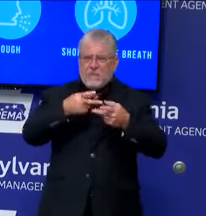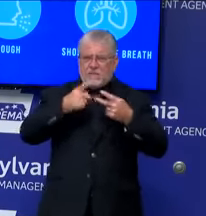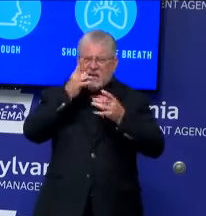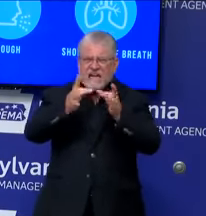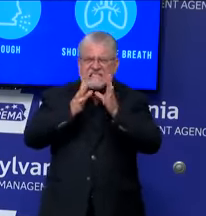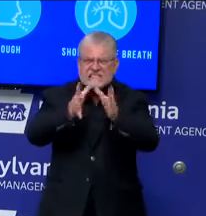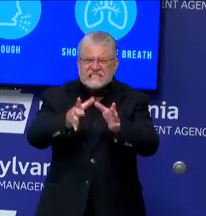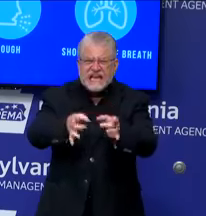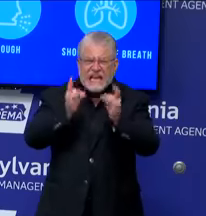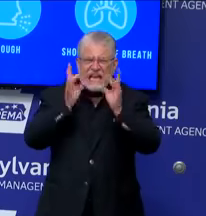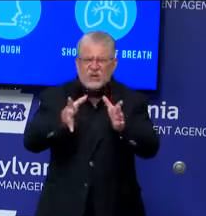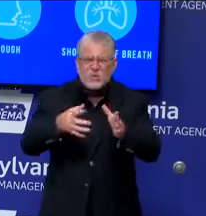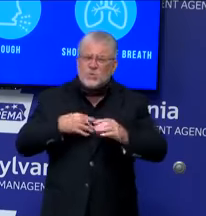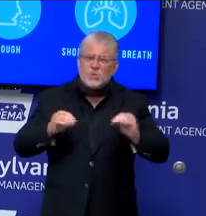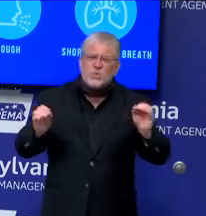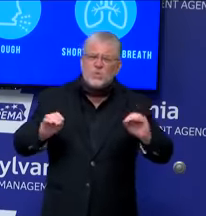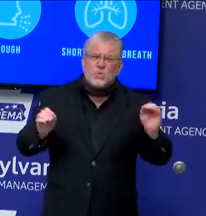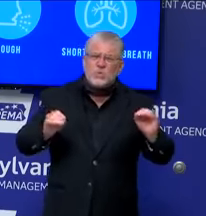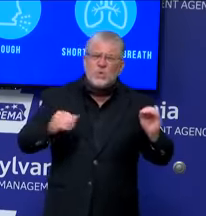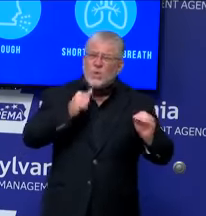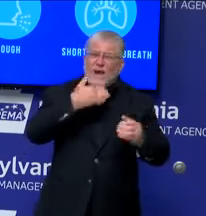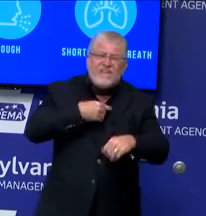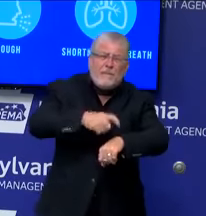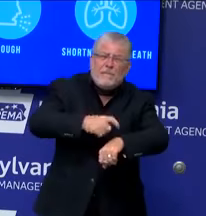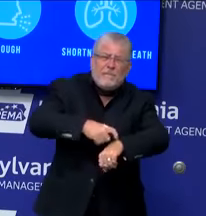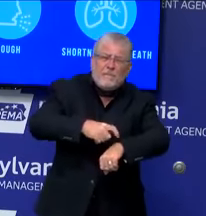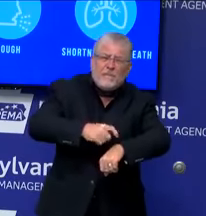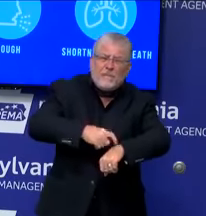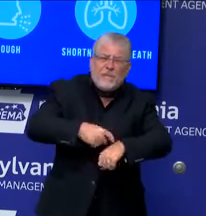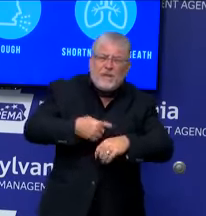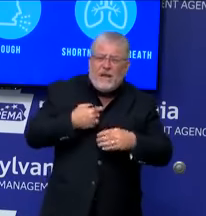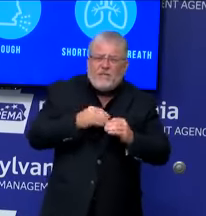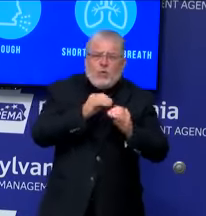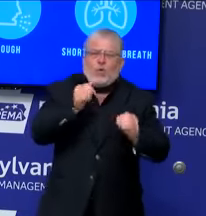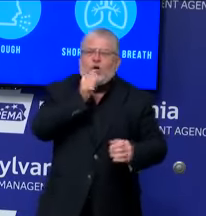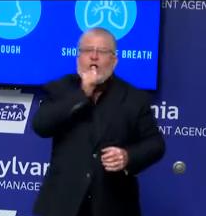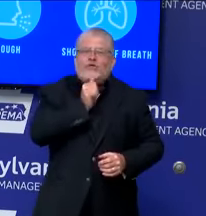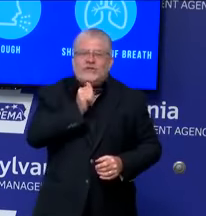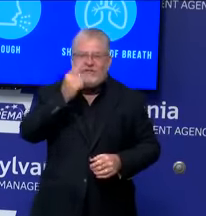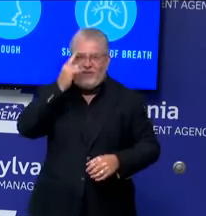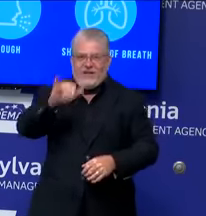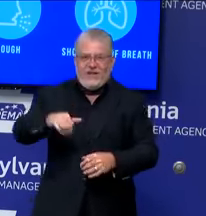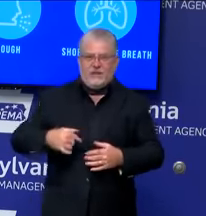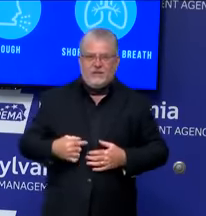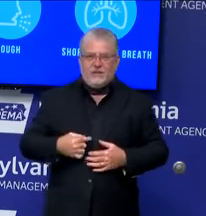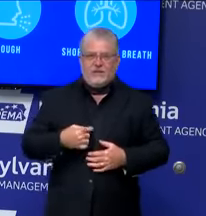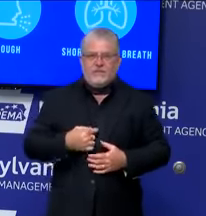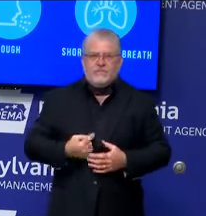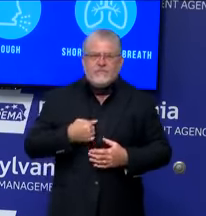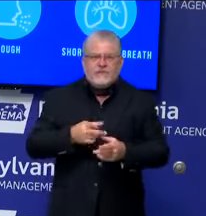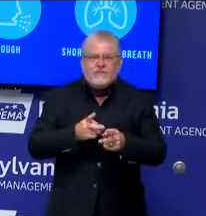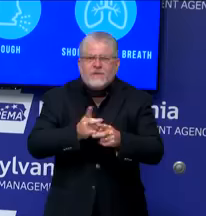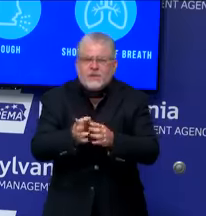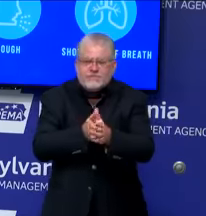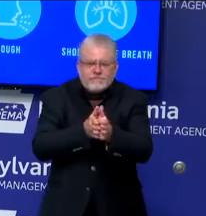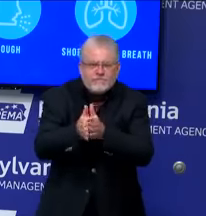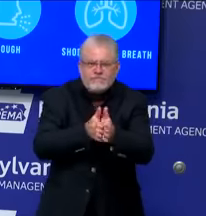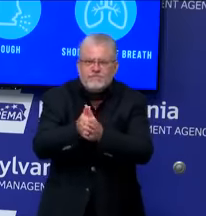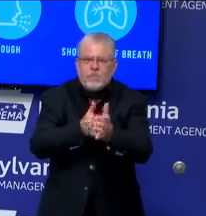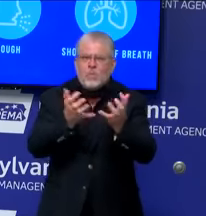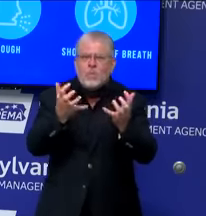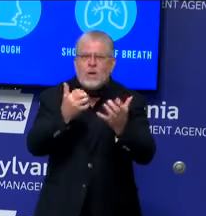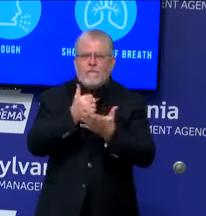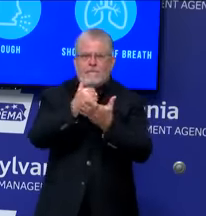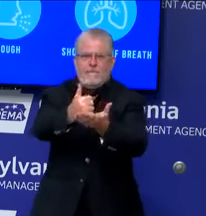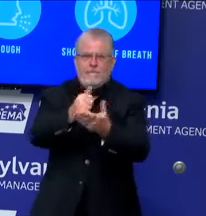not have time for intolerance. My heart is full with a burning desire to help people, and